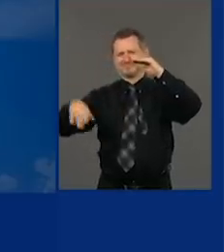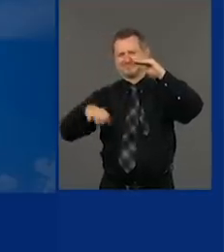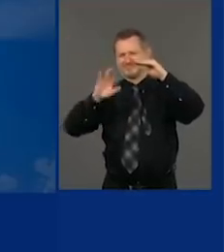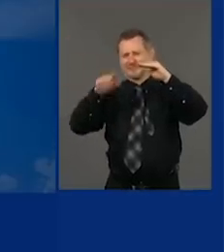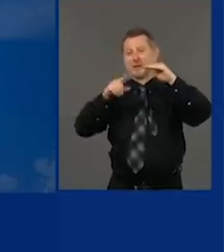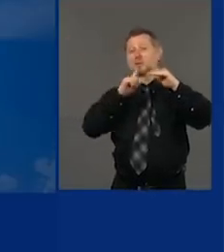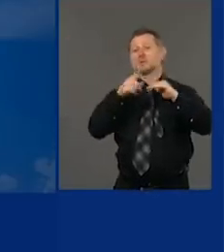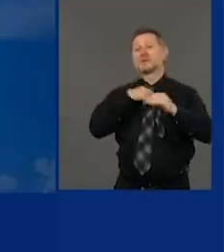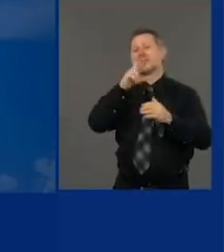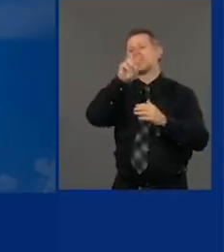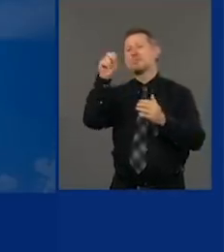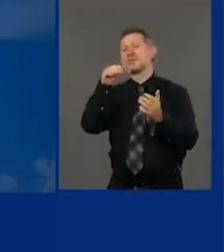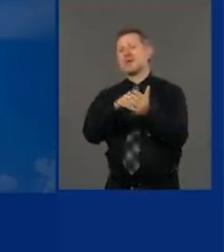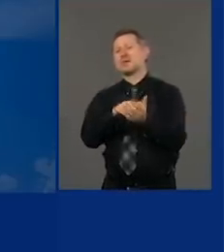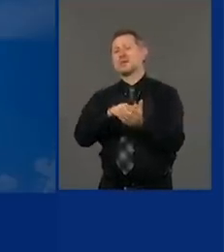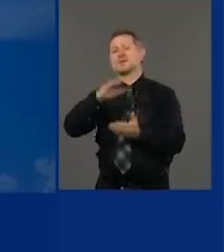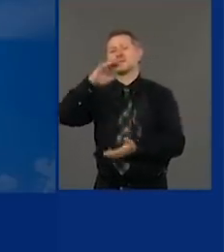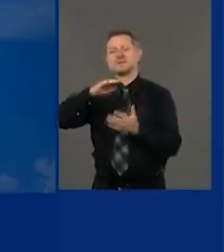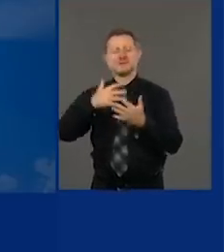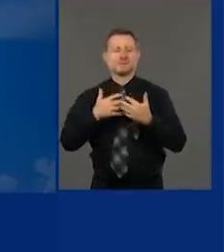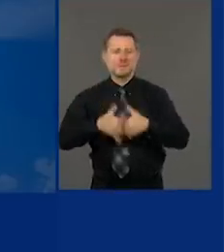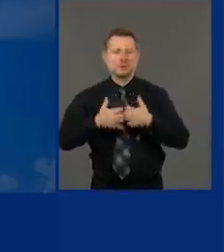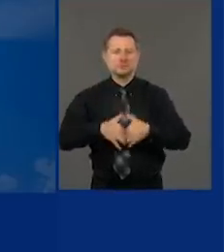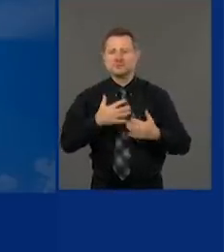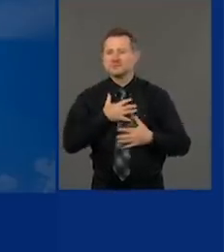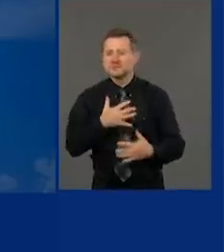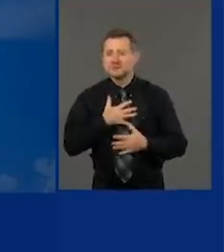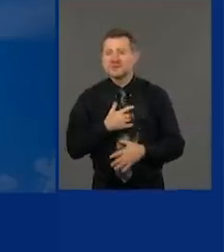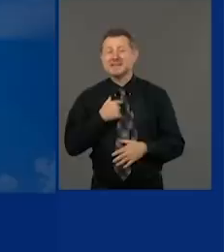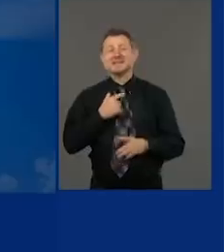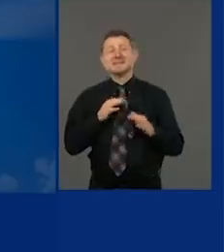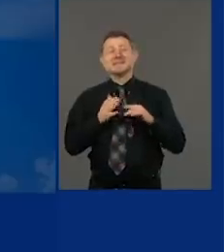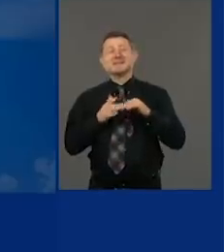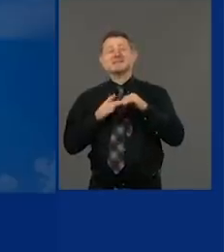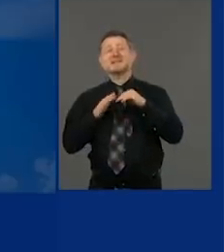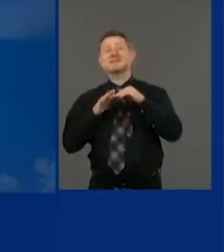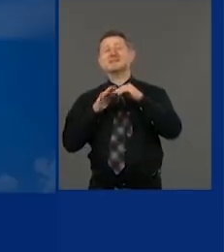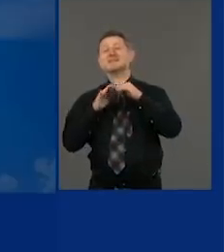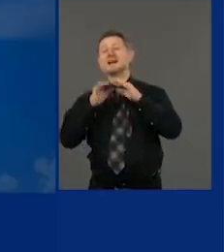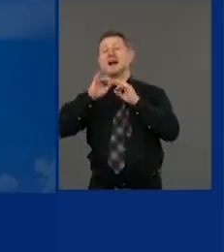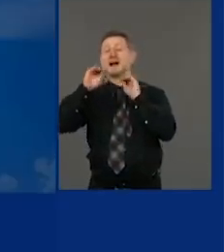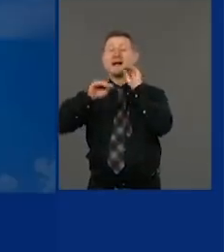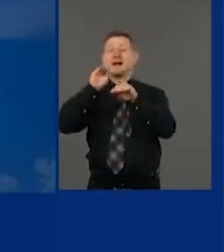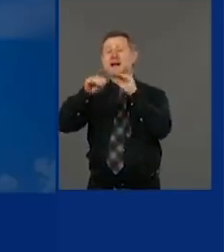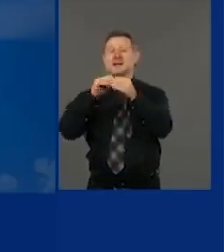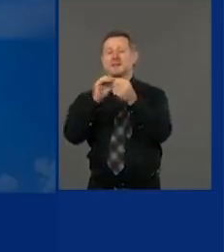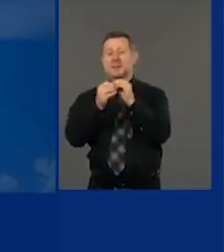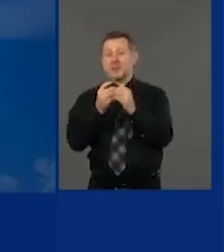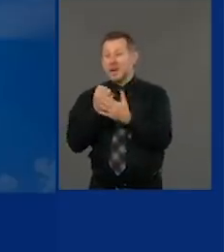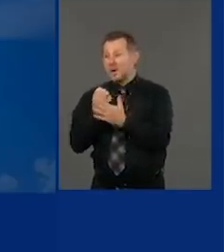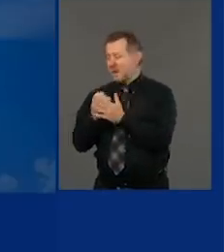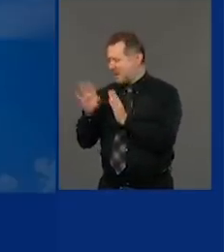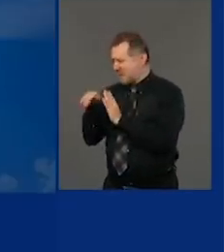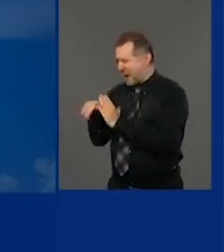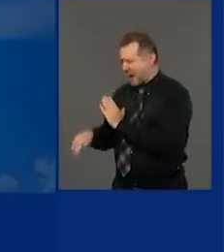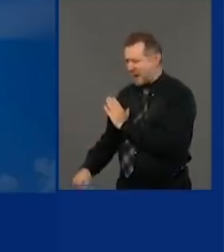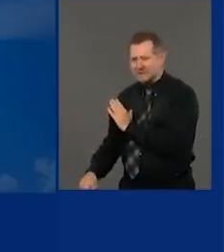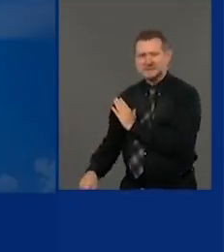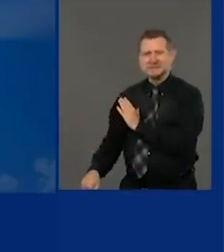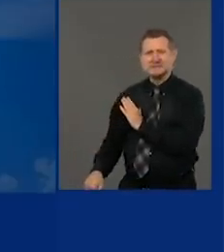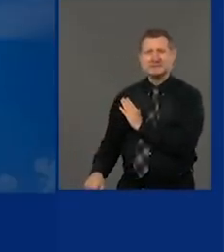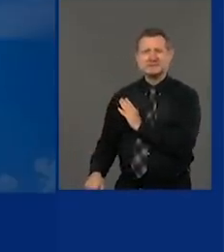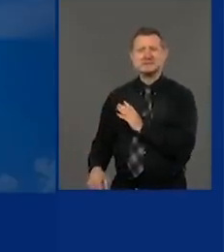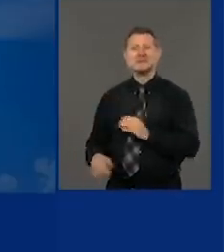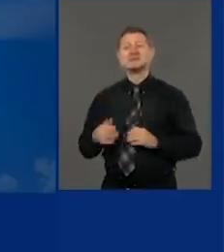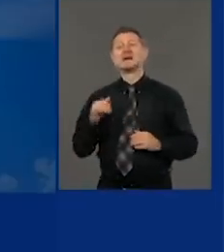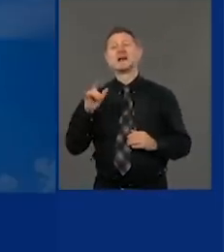model said. We almost got to the top of the mountain. Economy falls. Get it? Economy falls like Niagara